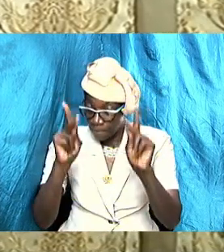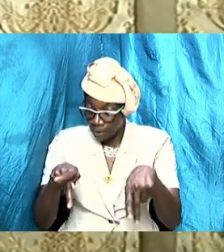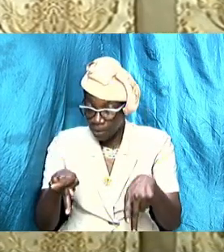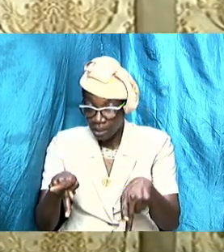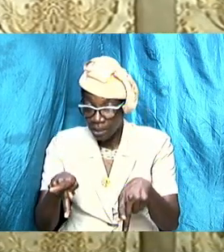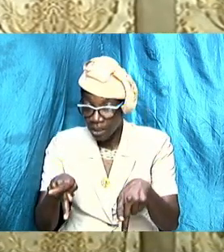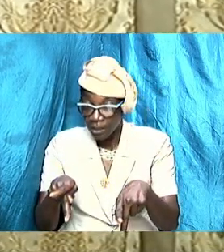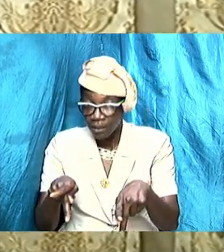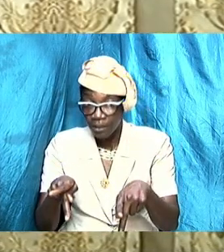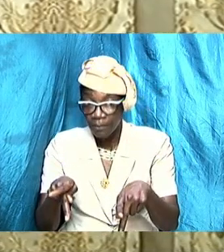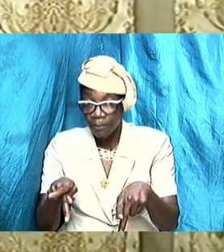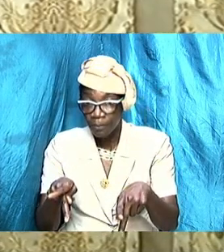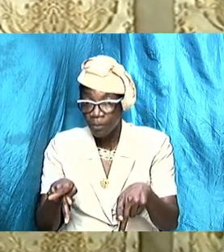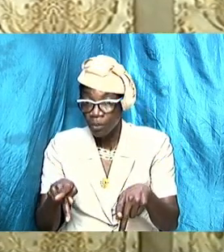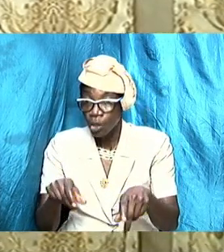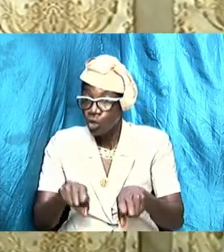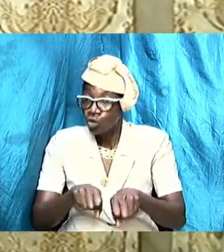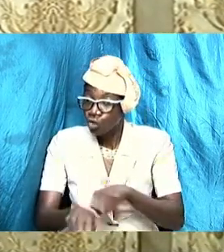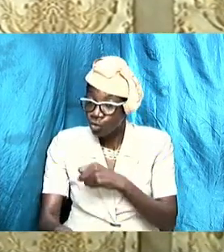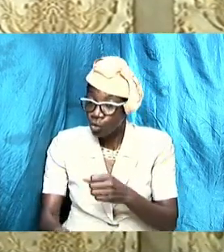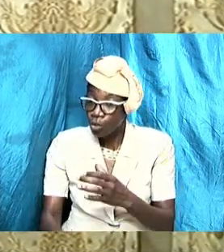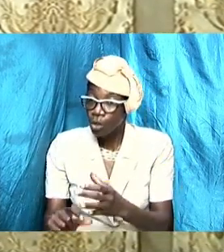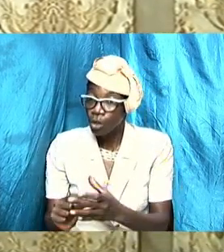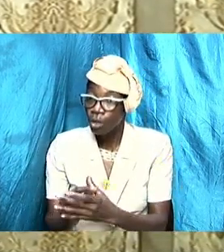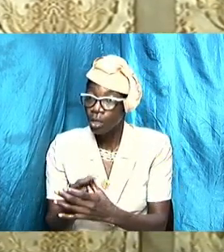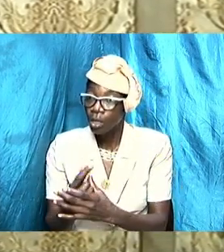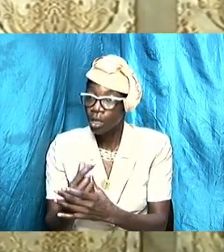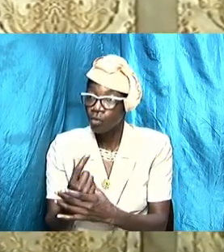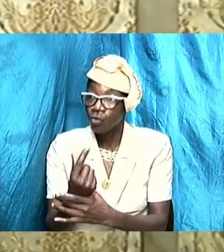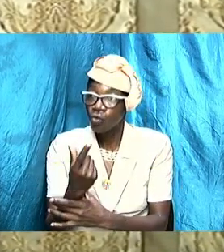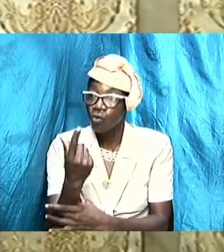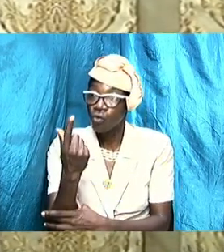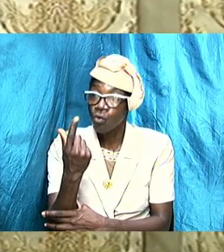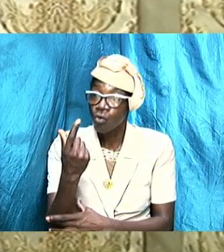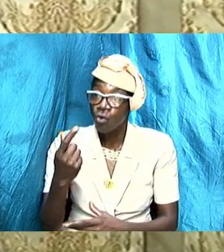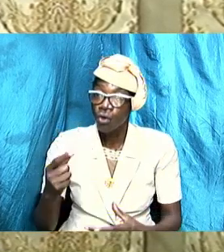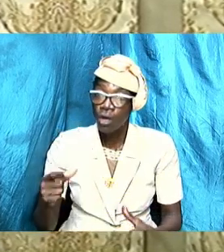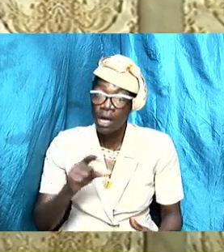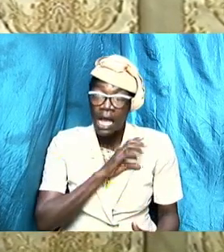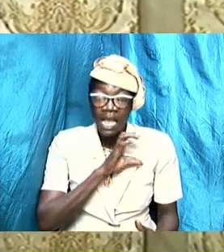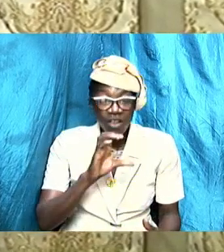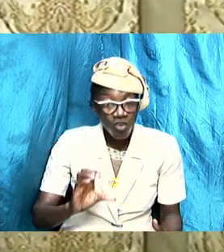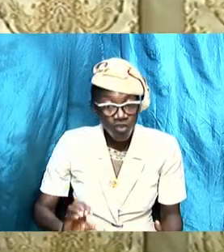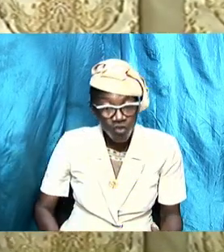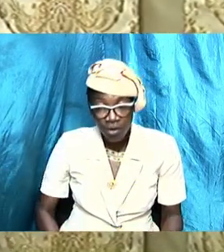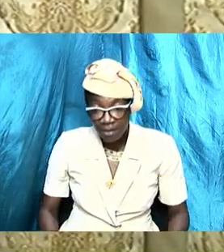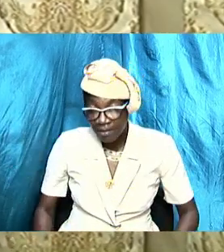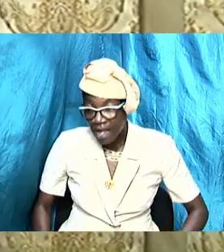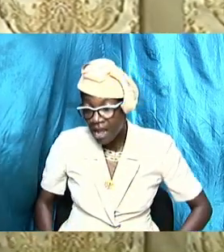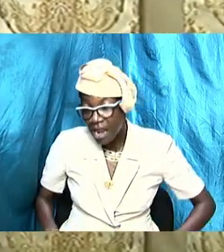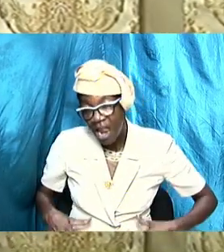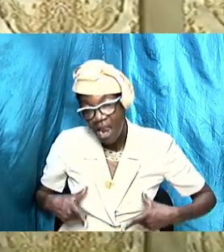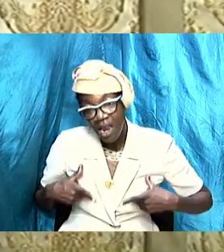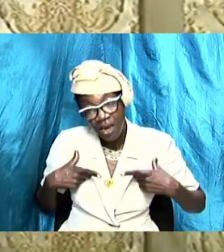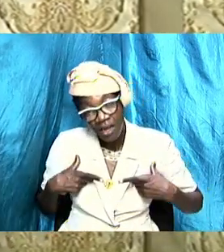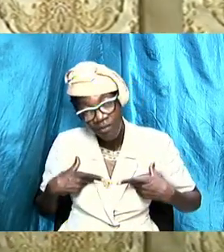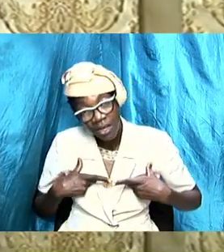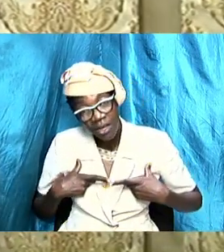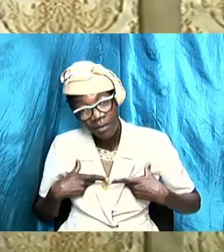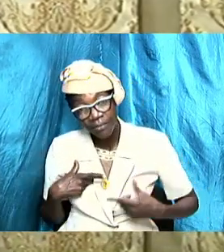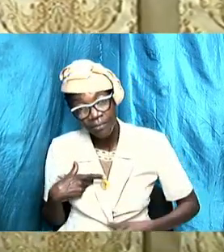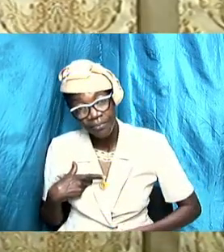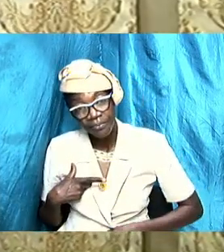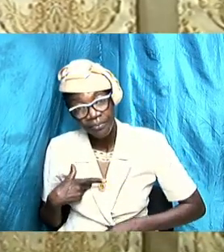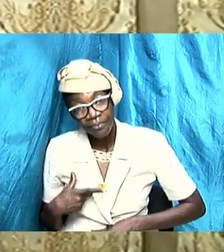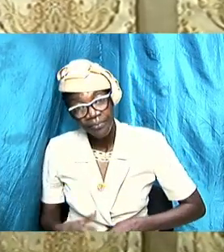so that we can advance in our Christian living it is very important saints of the